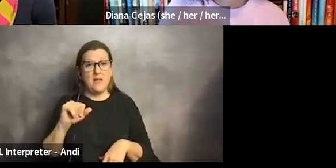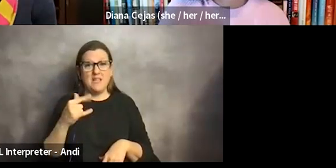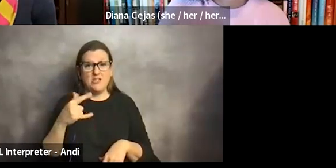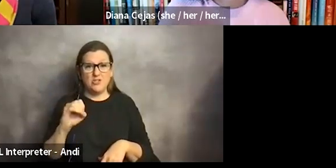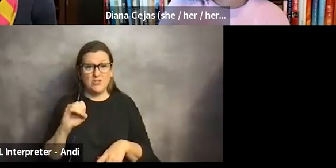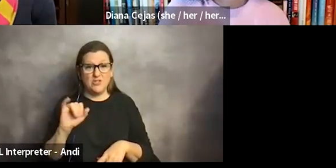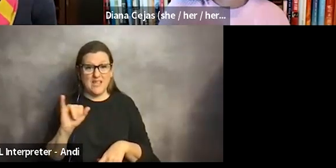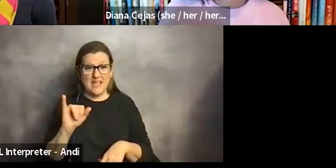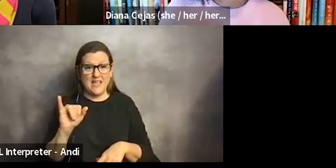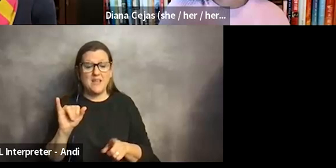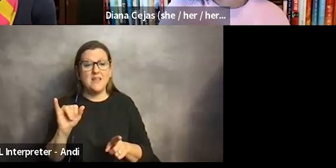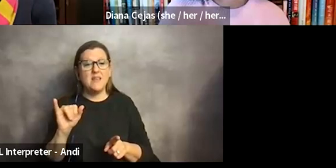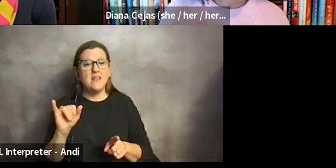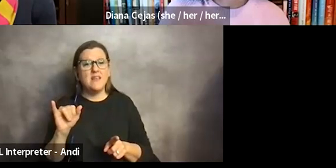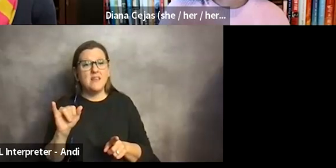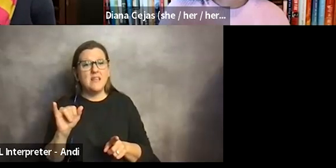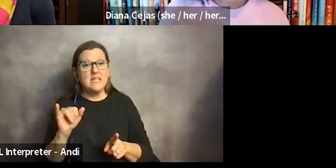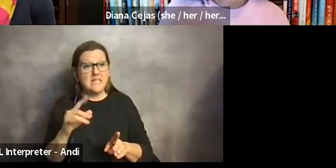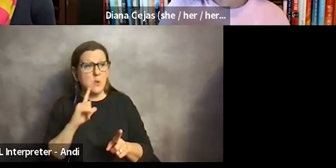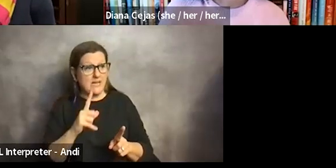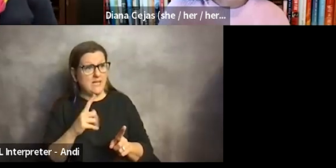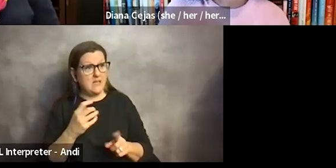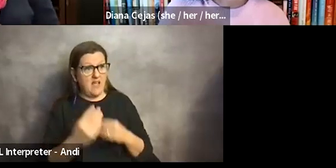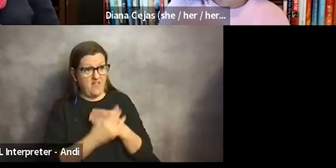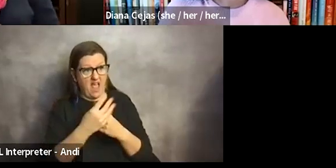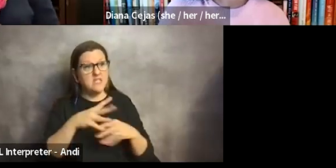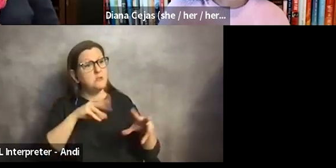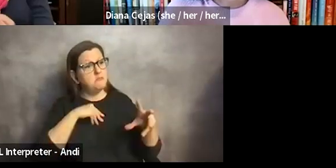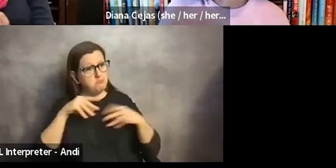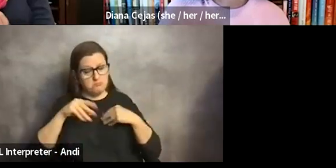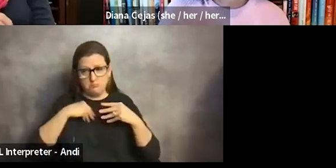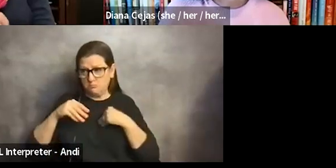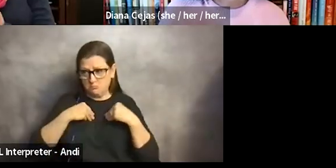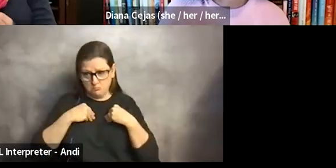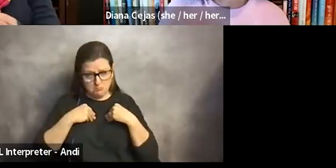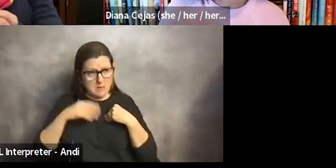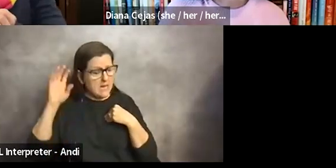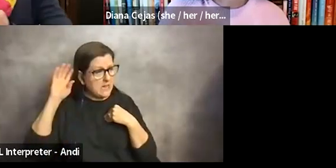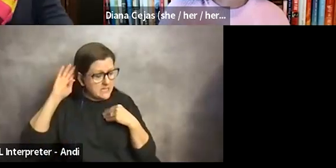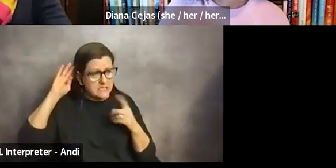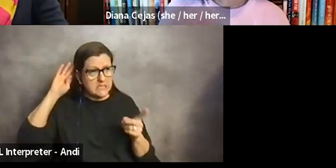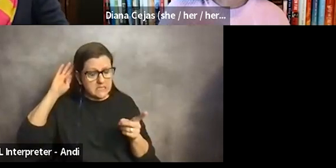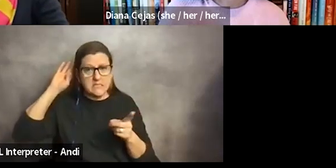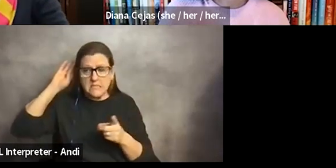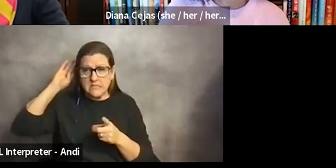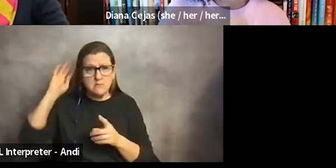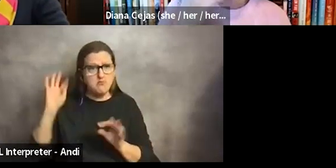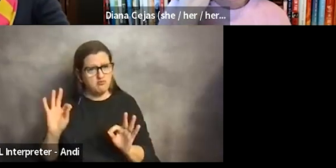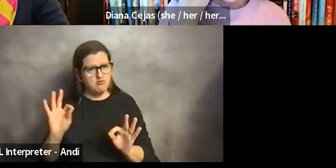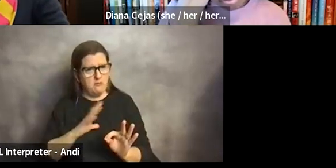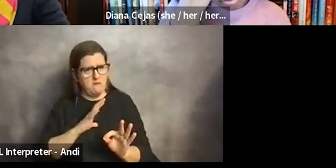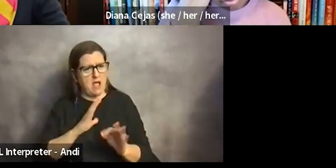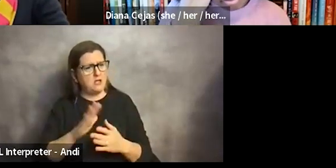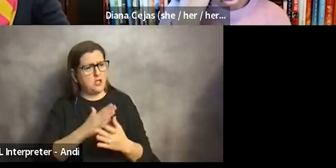uh, take everything in, but don't act on everything. So listen to everybody. They're sharing a